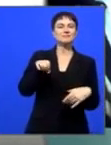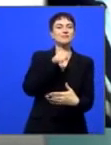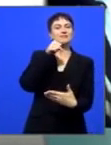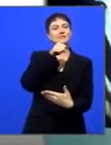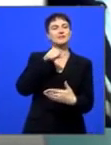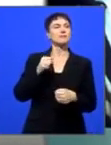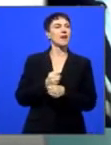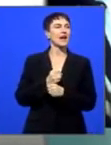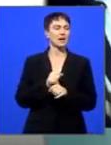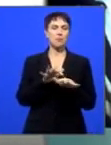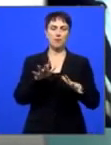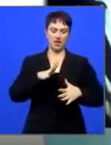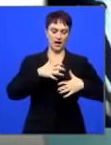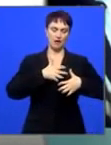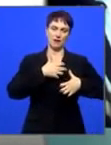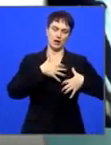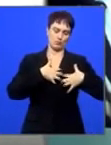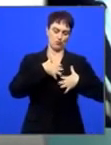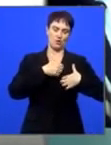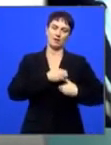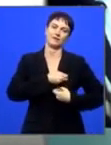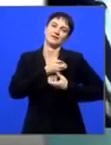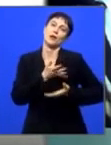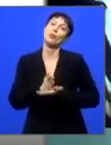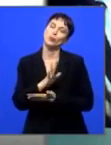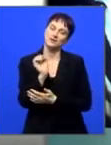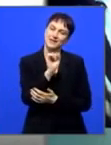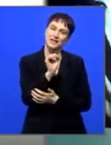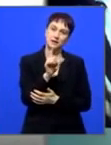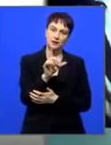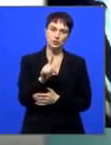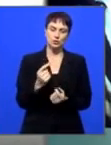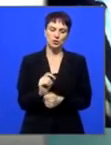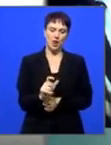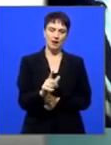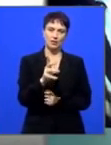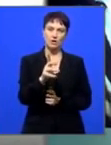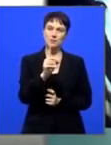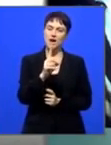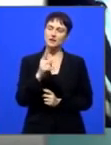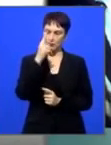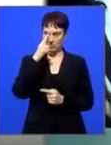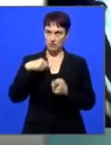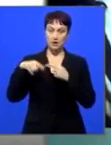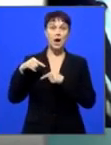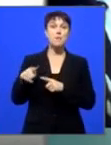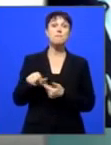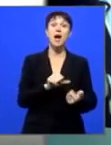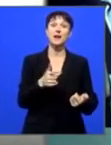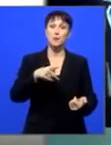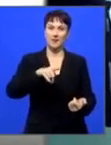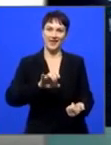the people, a go-between, if you can, between the leaders and the people on the ground. We'll do that in just a moment. But let's quickly hop over back to Port Elizabeth